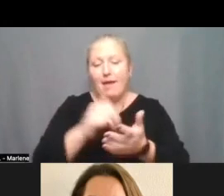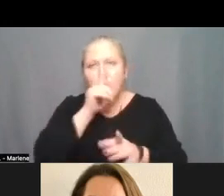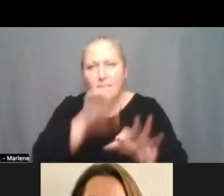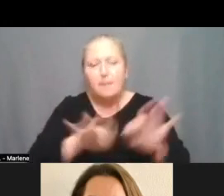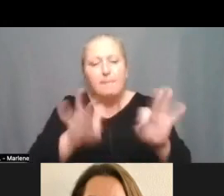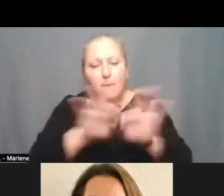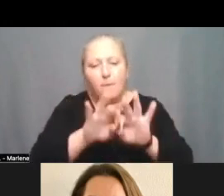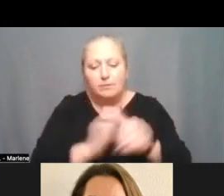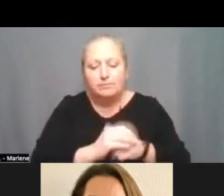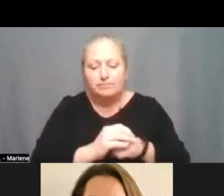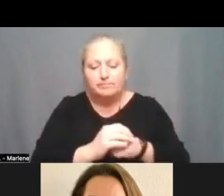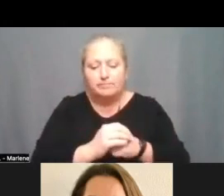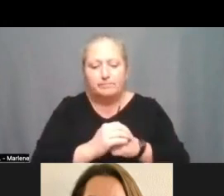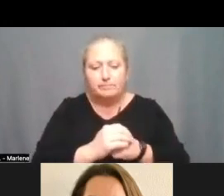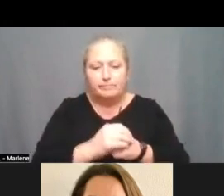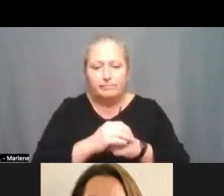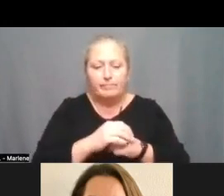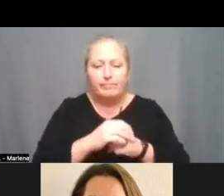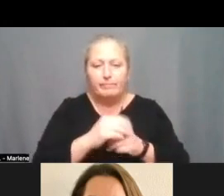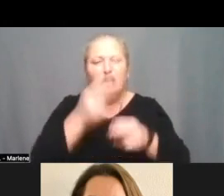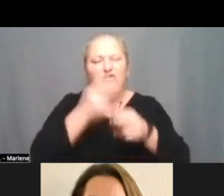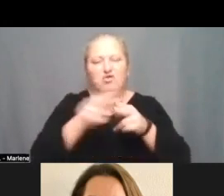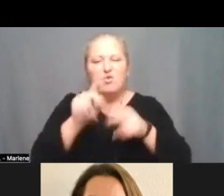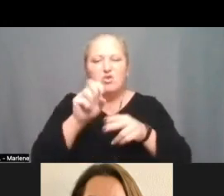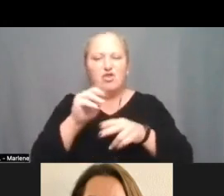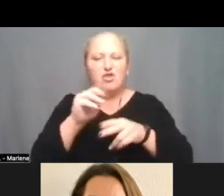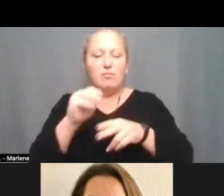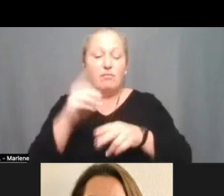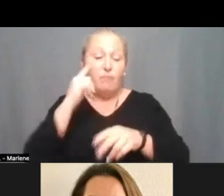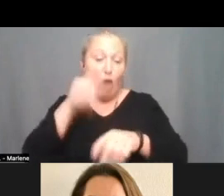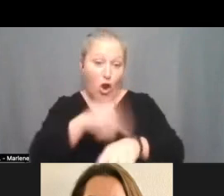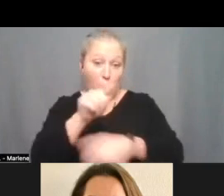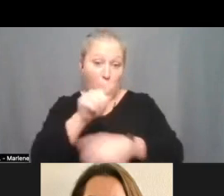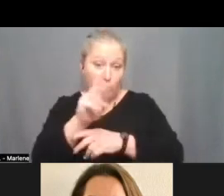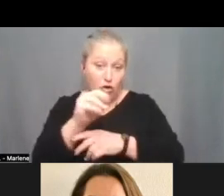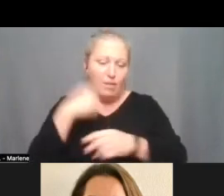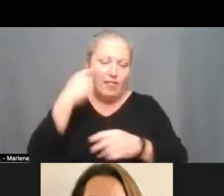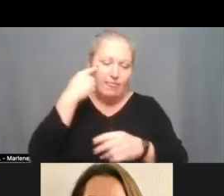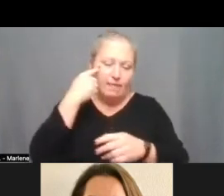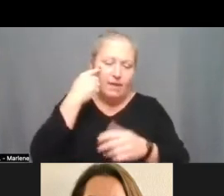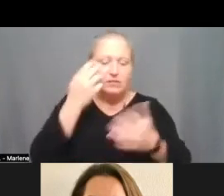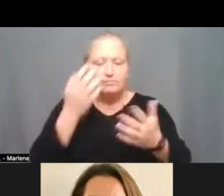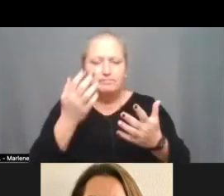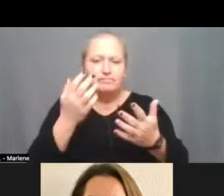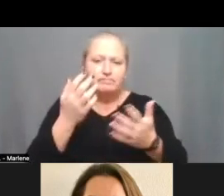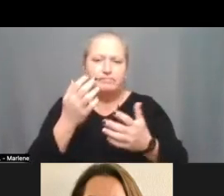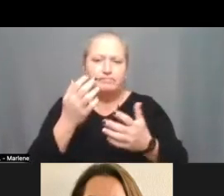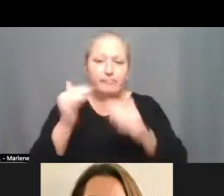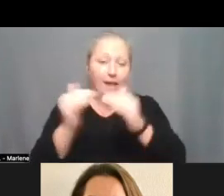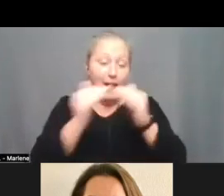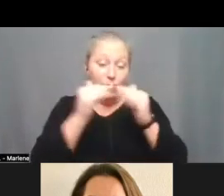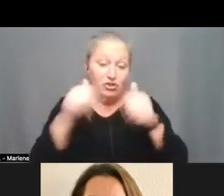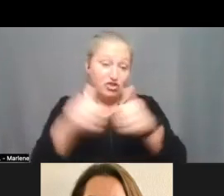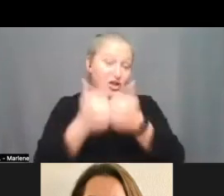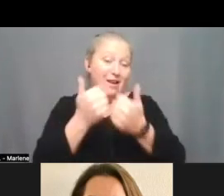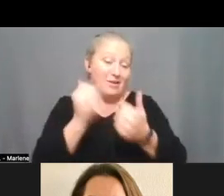um so those are kind of again short term i think long term you know i think the the um the equity challenges that we